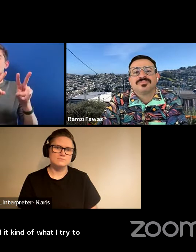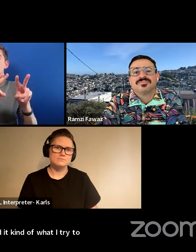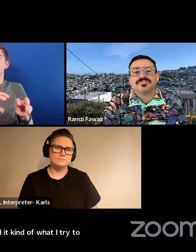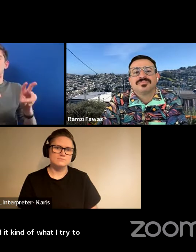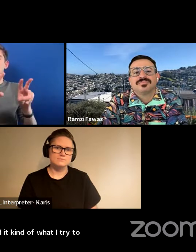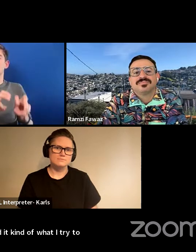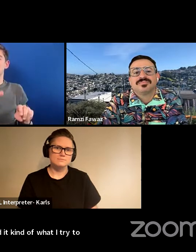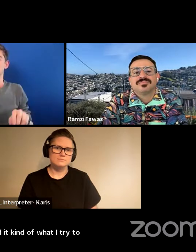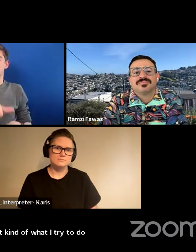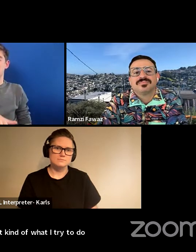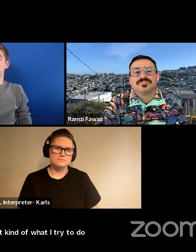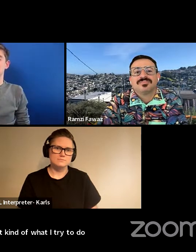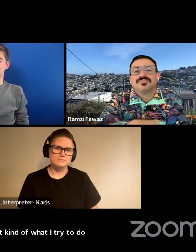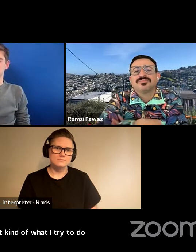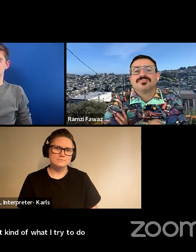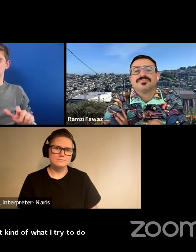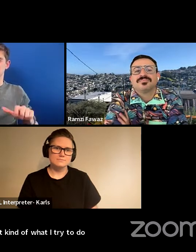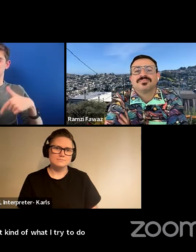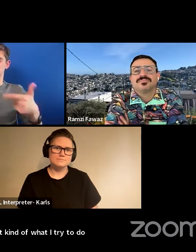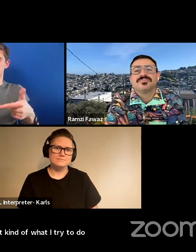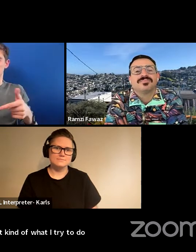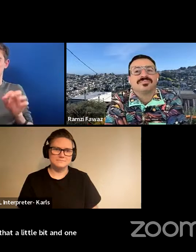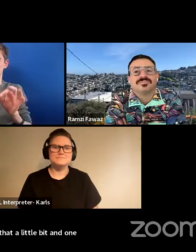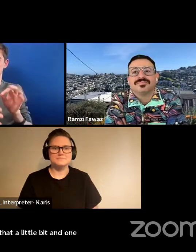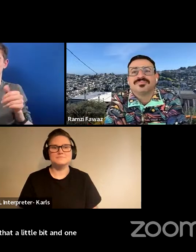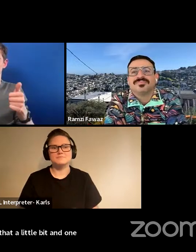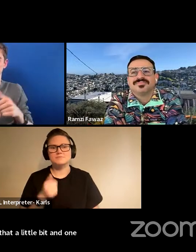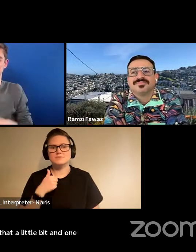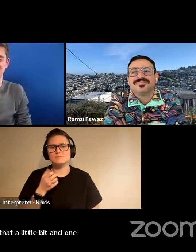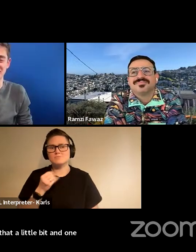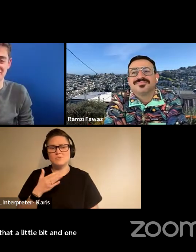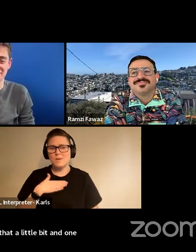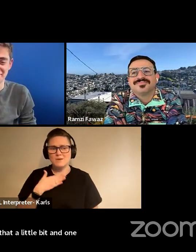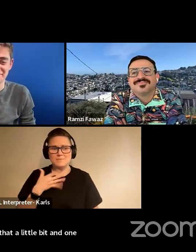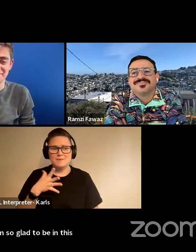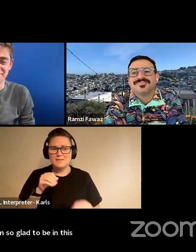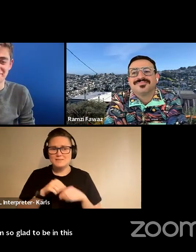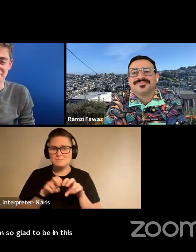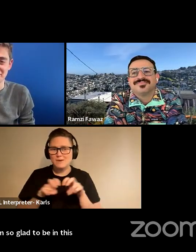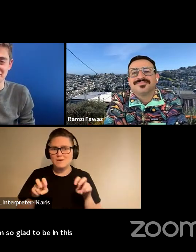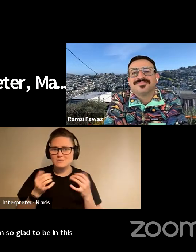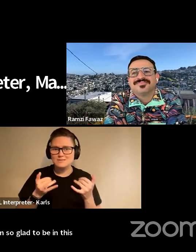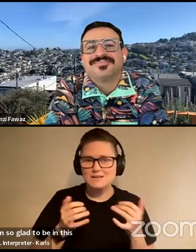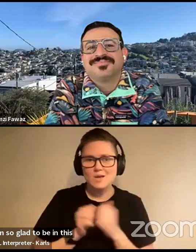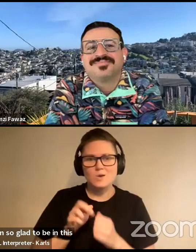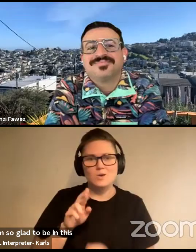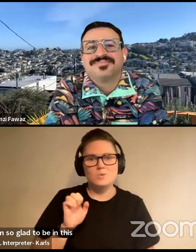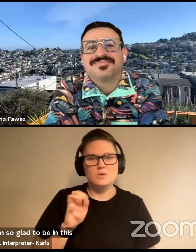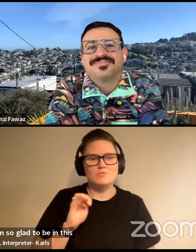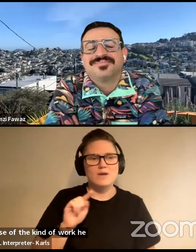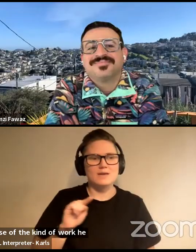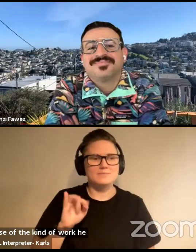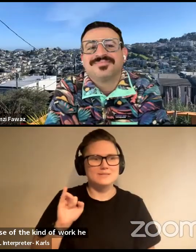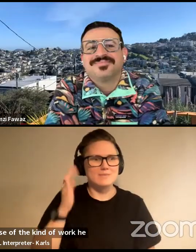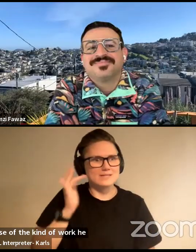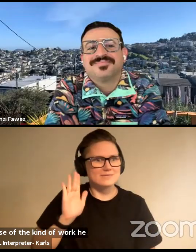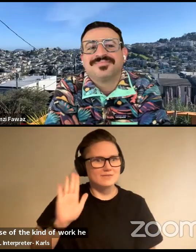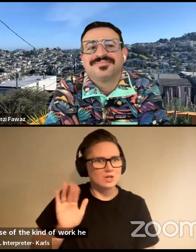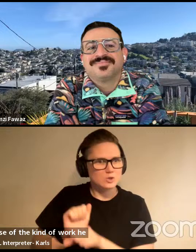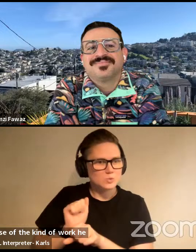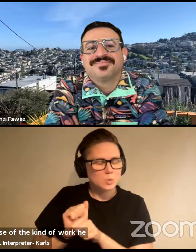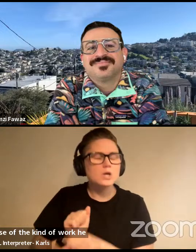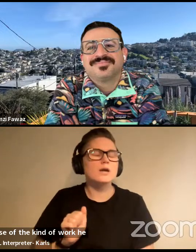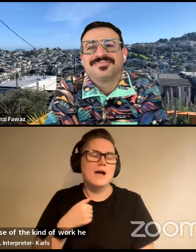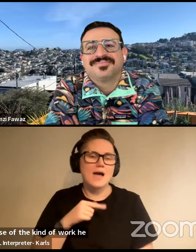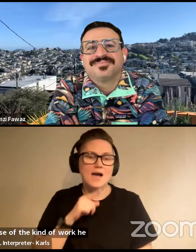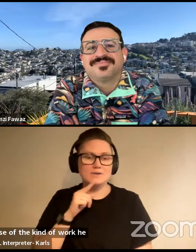And one thing I do is kind of, and I'm so glad to be in this panel with Ramsey today because of the kind of work he does is like, I kind of actually point to the